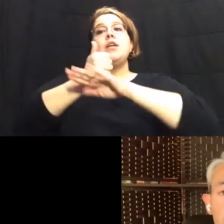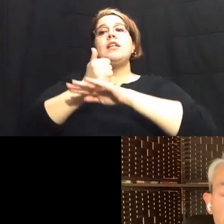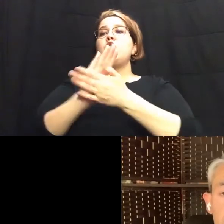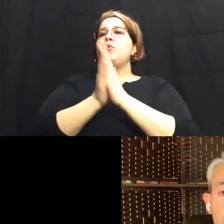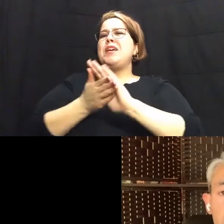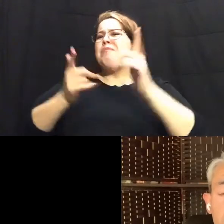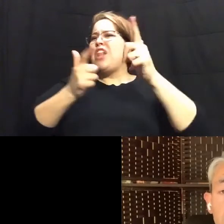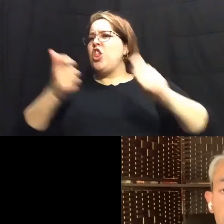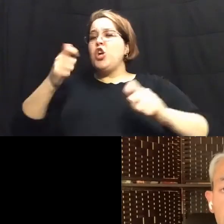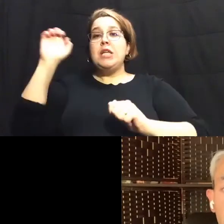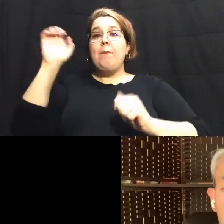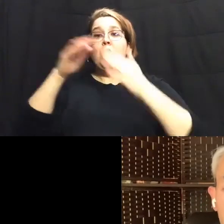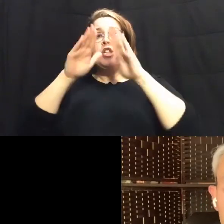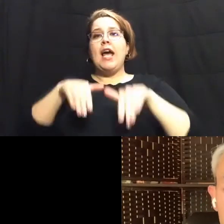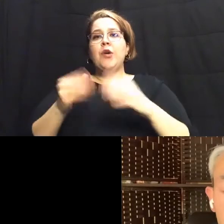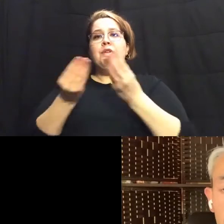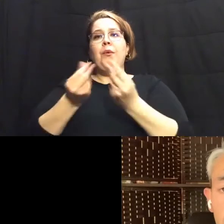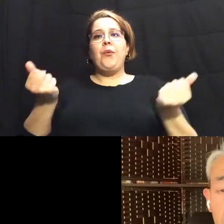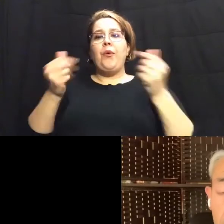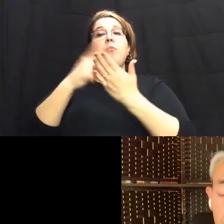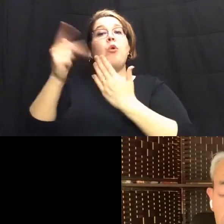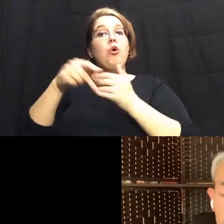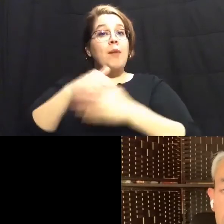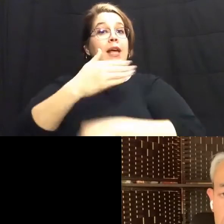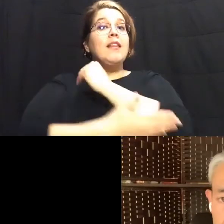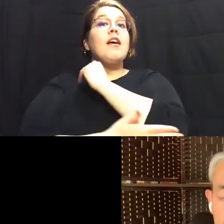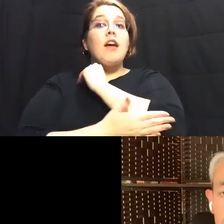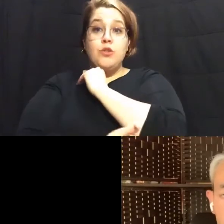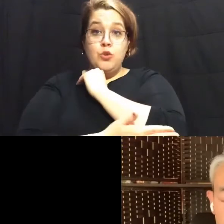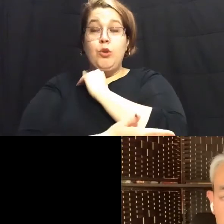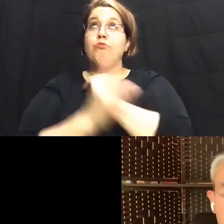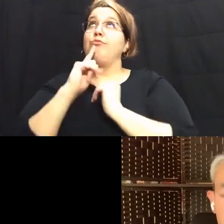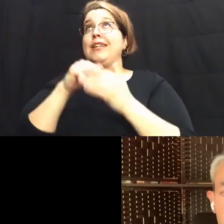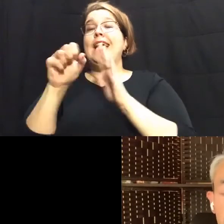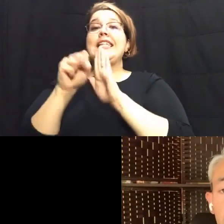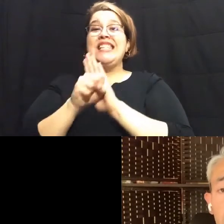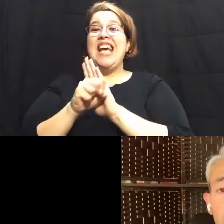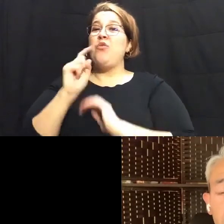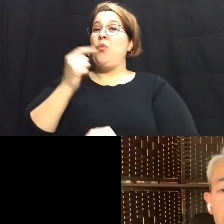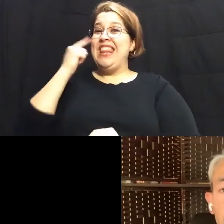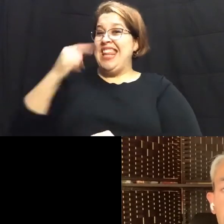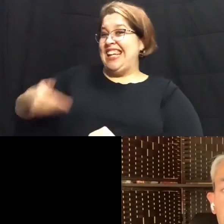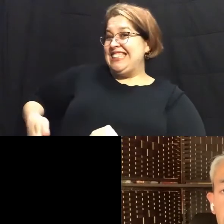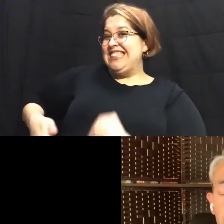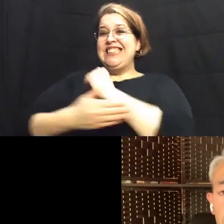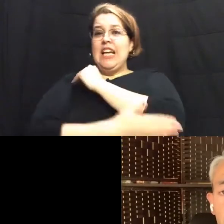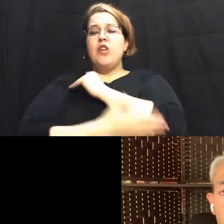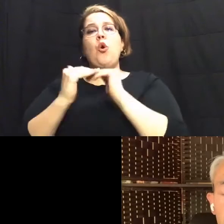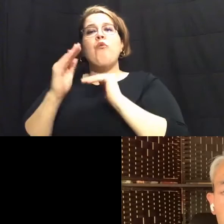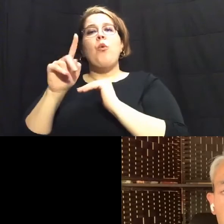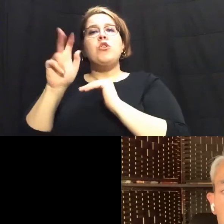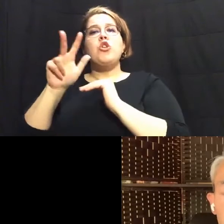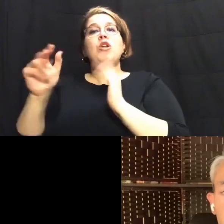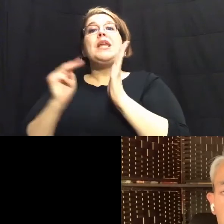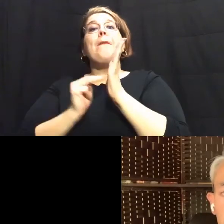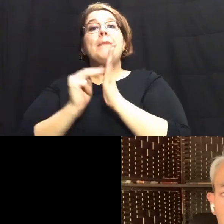largest emergency housing relief program in the country or in the state and we think the country over 133 million dollars